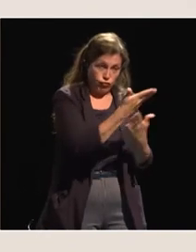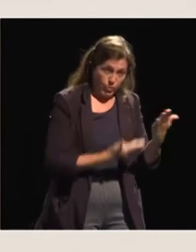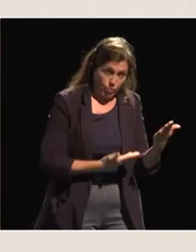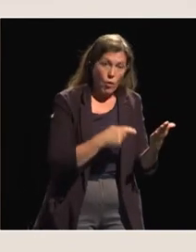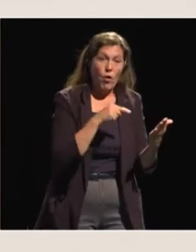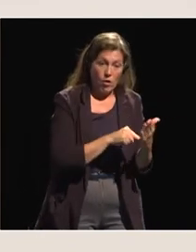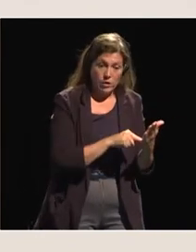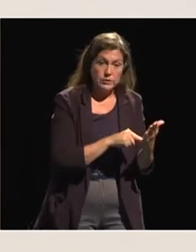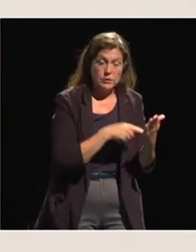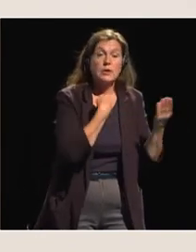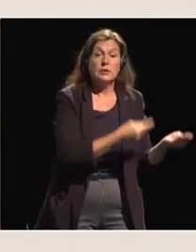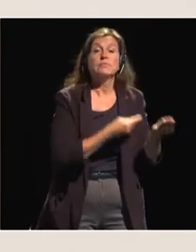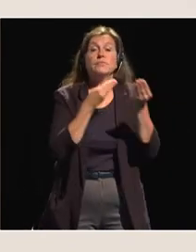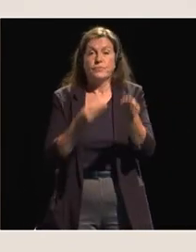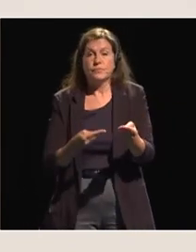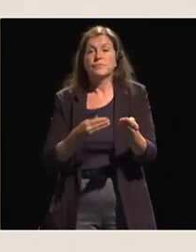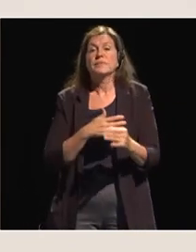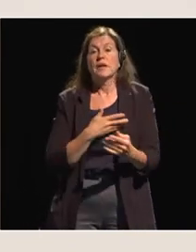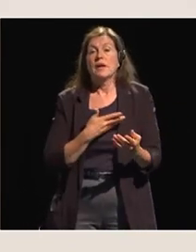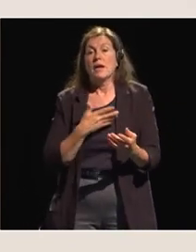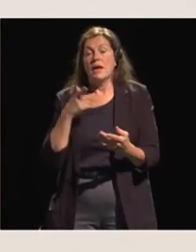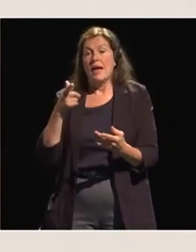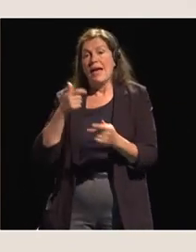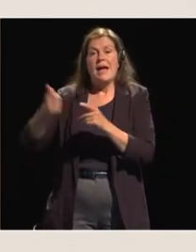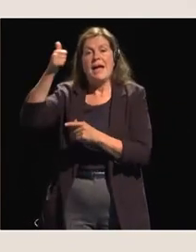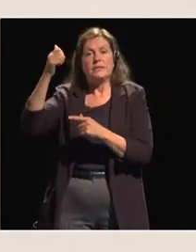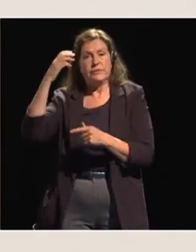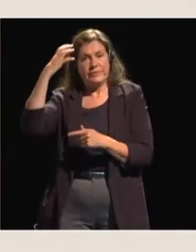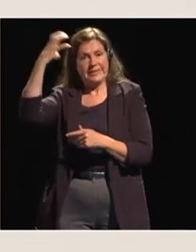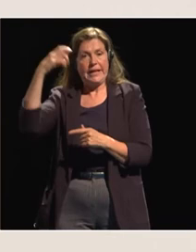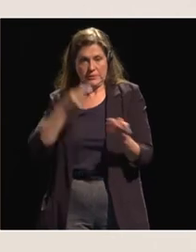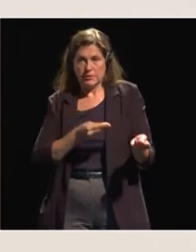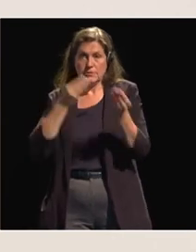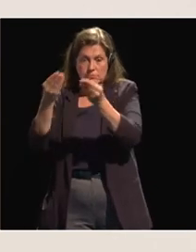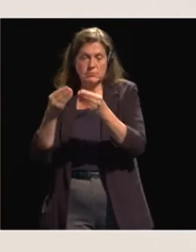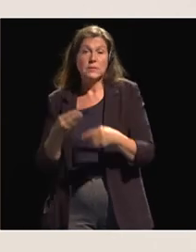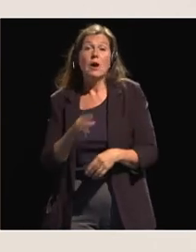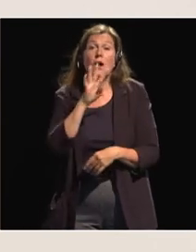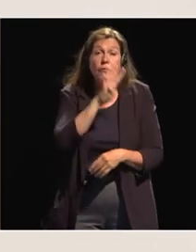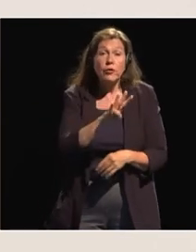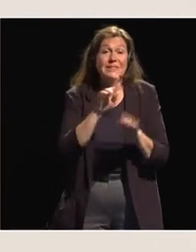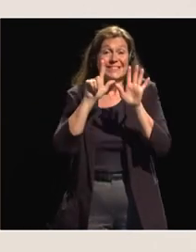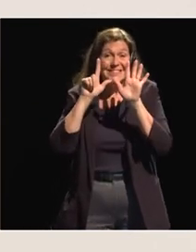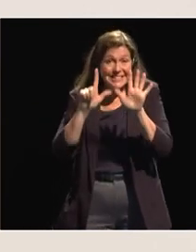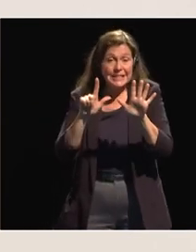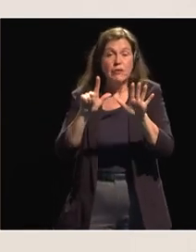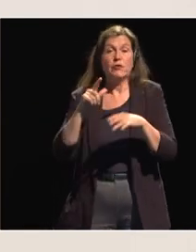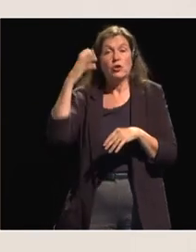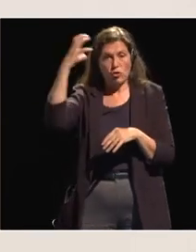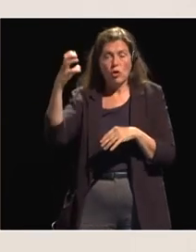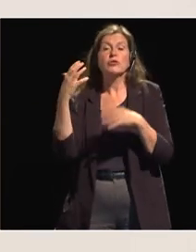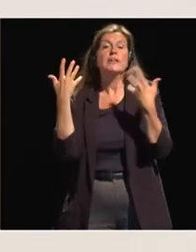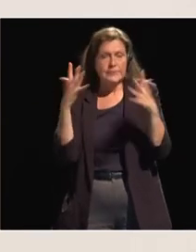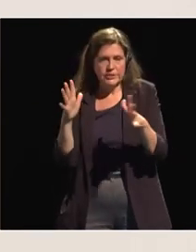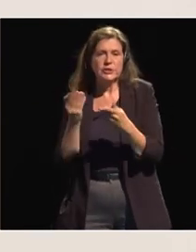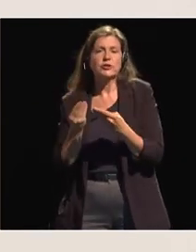reports to our head of states and we had about 47 countries that presented their reports